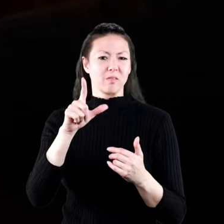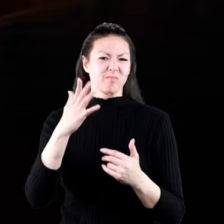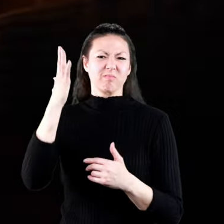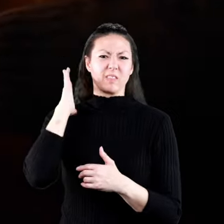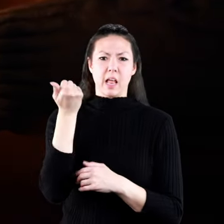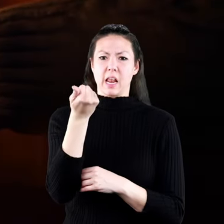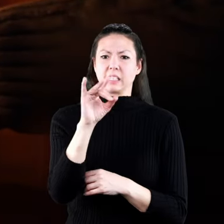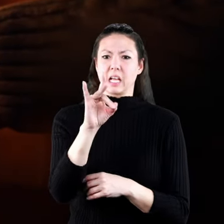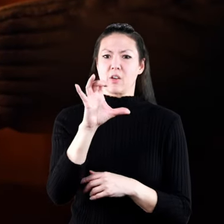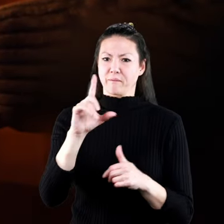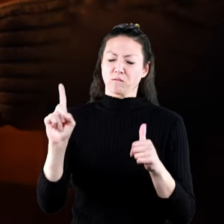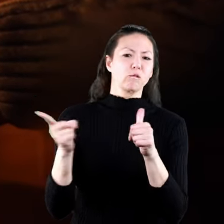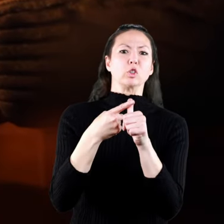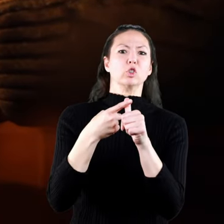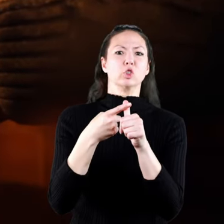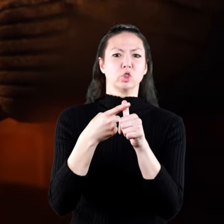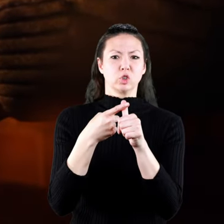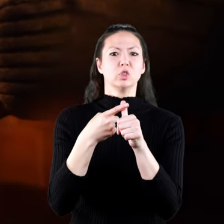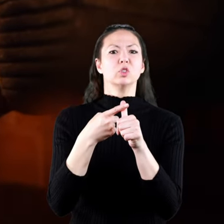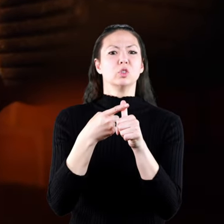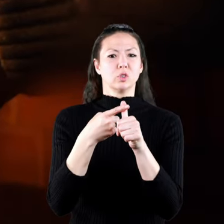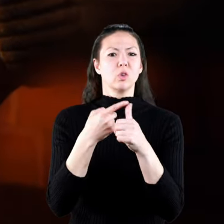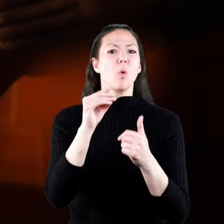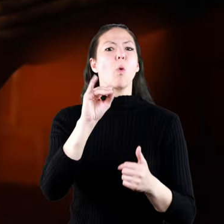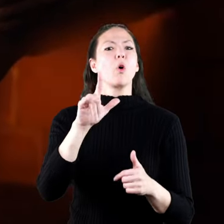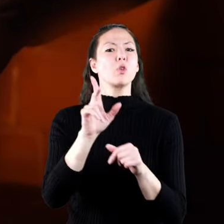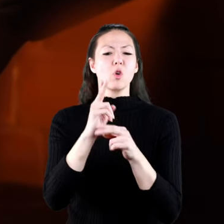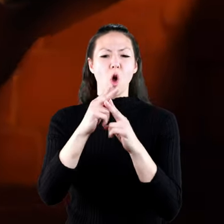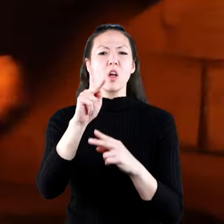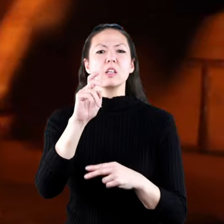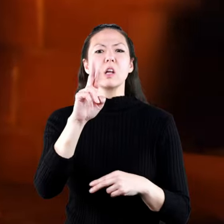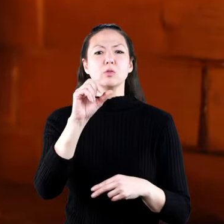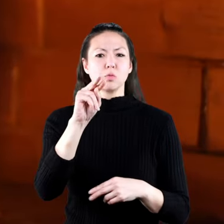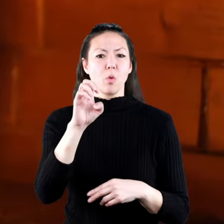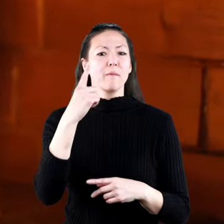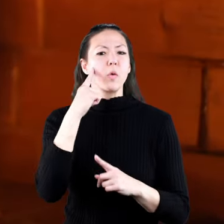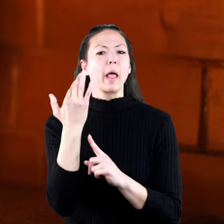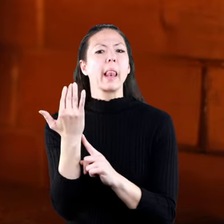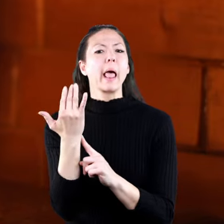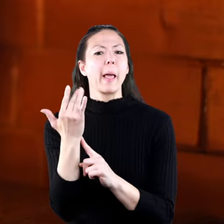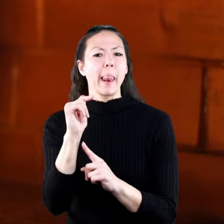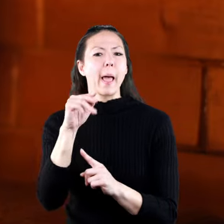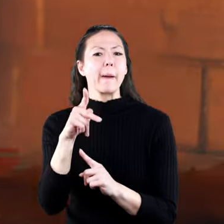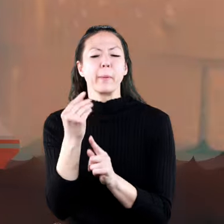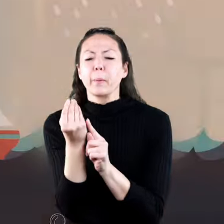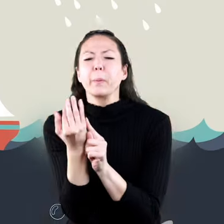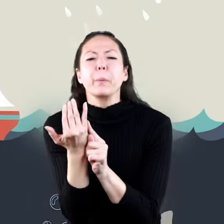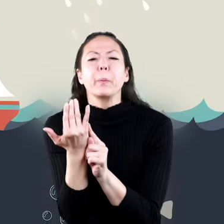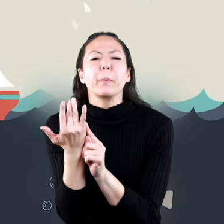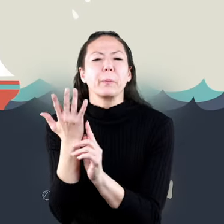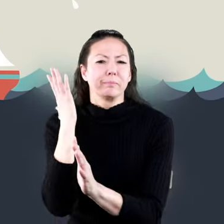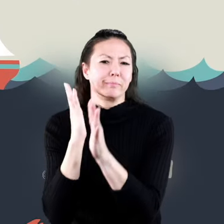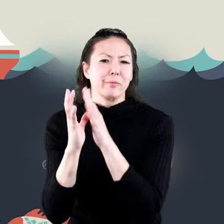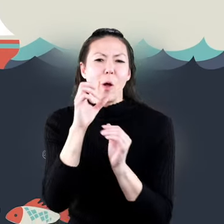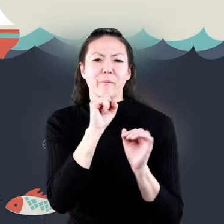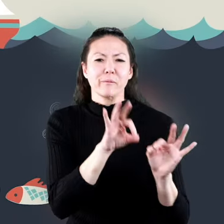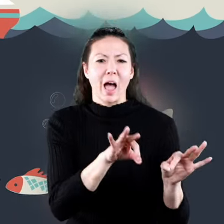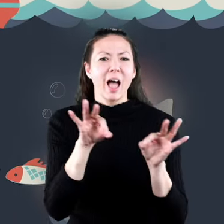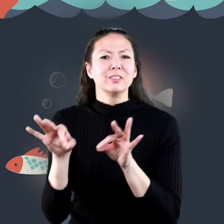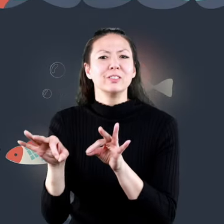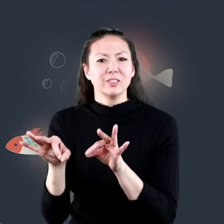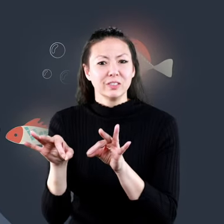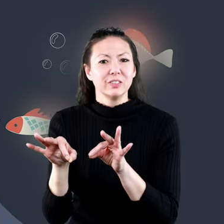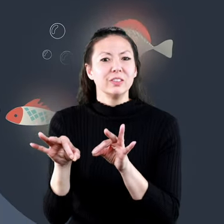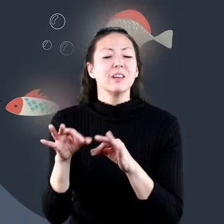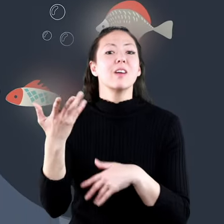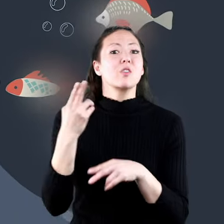was first used for fuel in the mid-1800s, oil was made into kerosene that was used to light up lamps. Until then, people